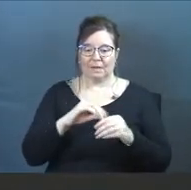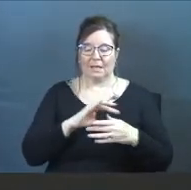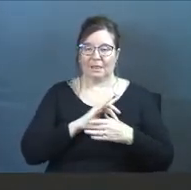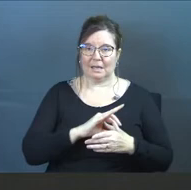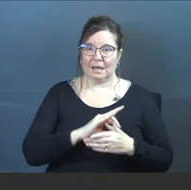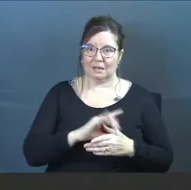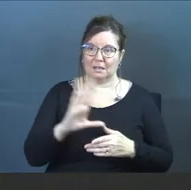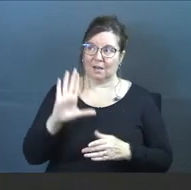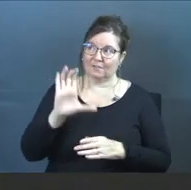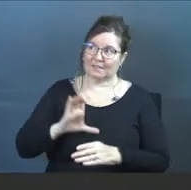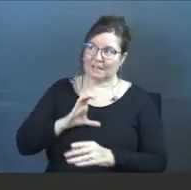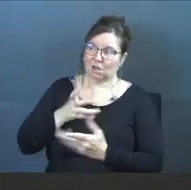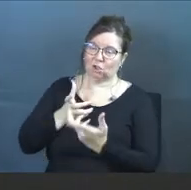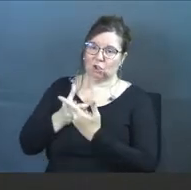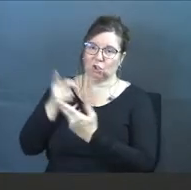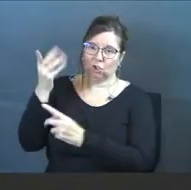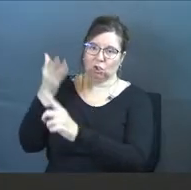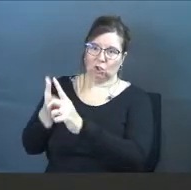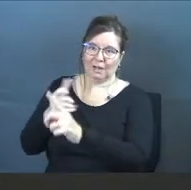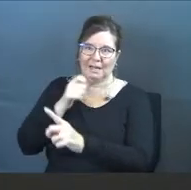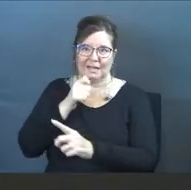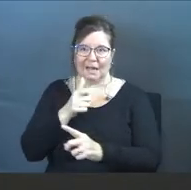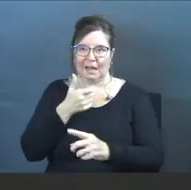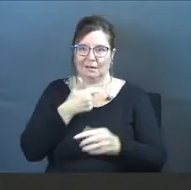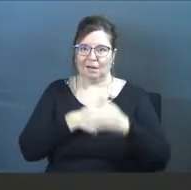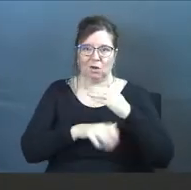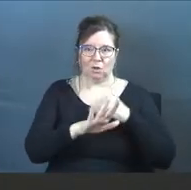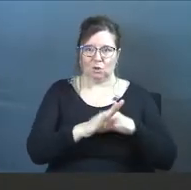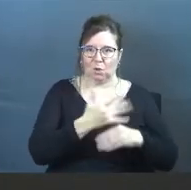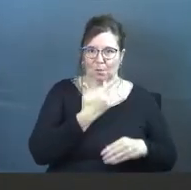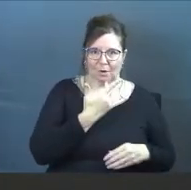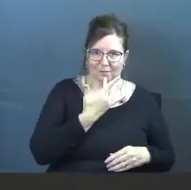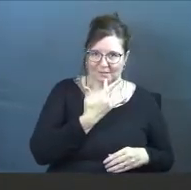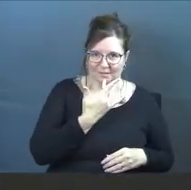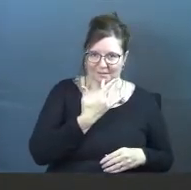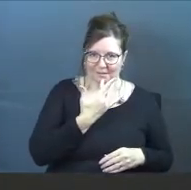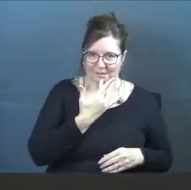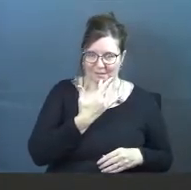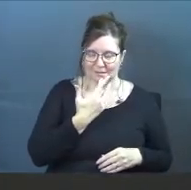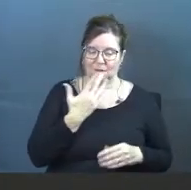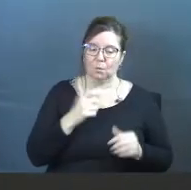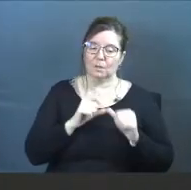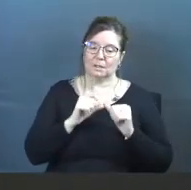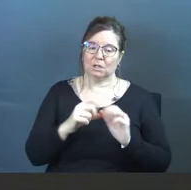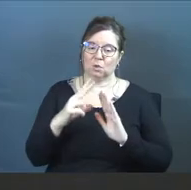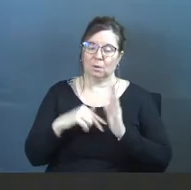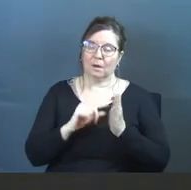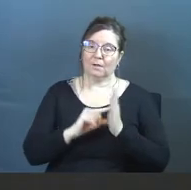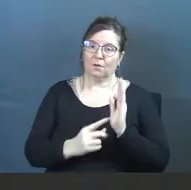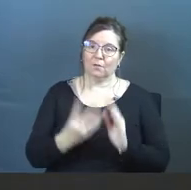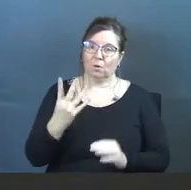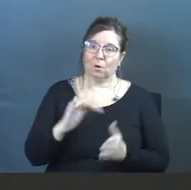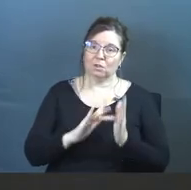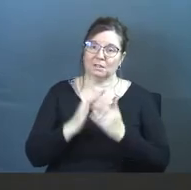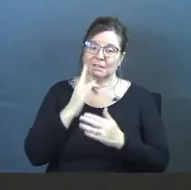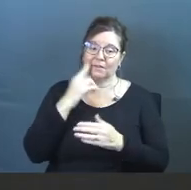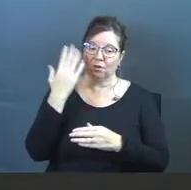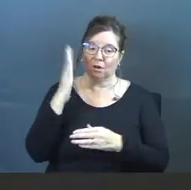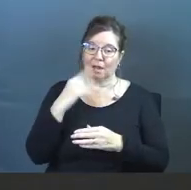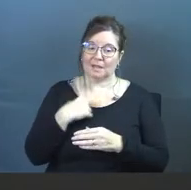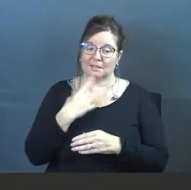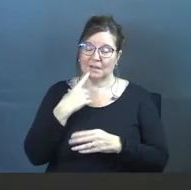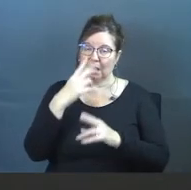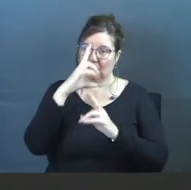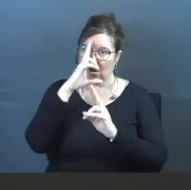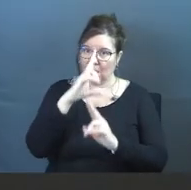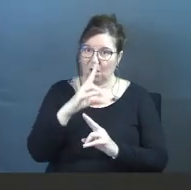the context of his character, and not your preferences. We continue reading in verse 4. Jesus says, God said,